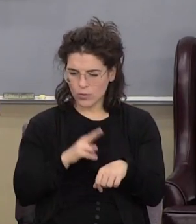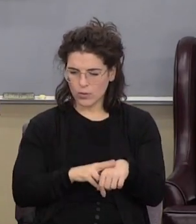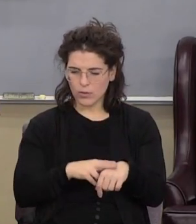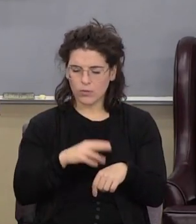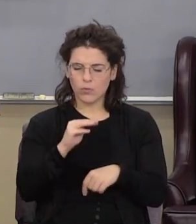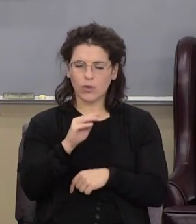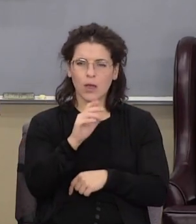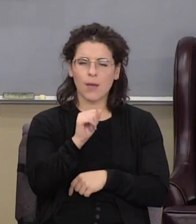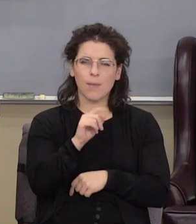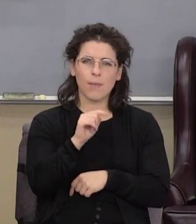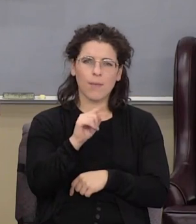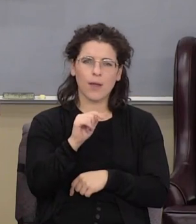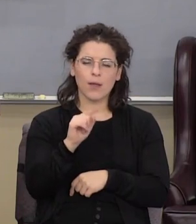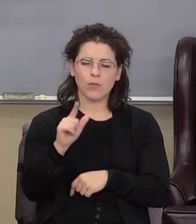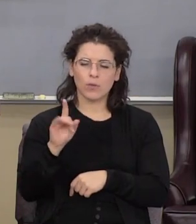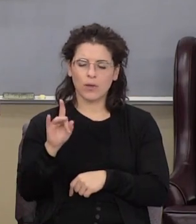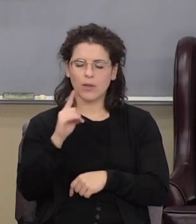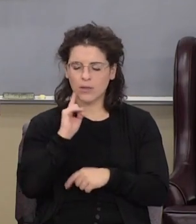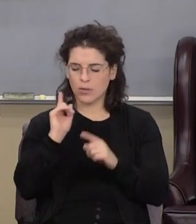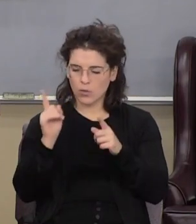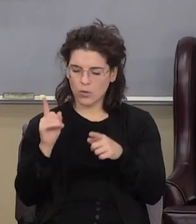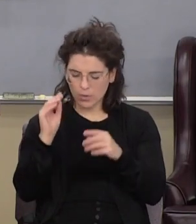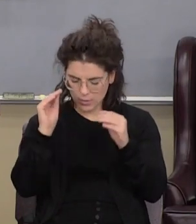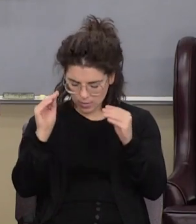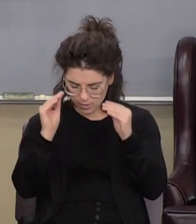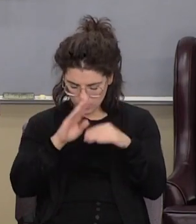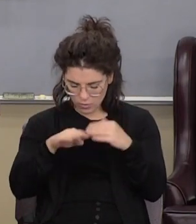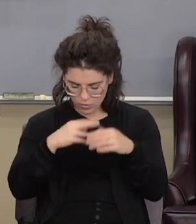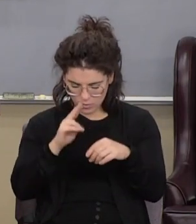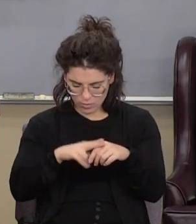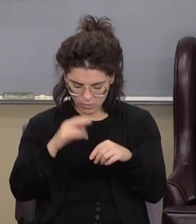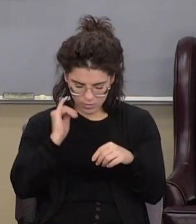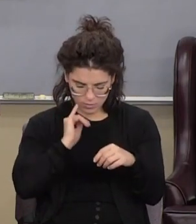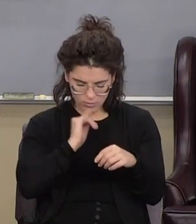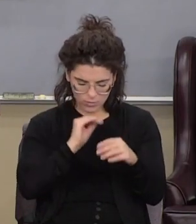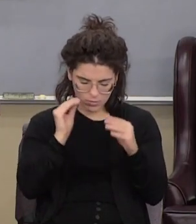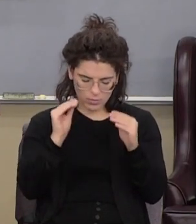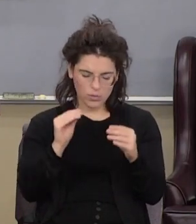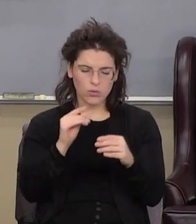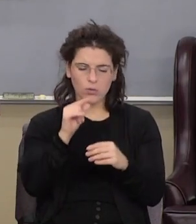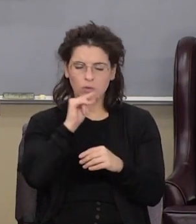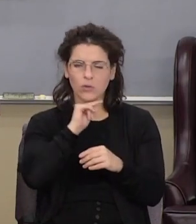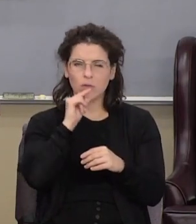28 says go ye therefore and teach all nations that's Israel teaching the Gentiles in the kingdom